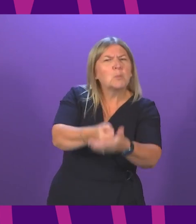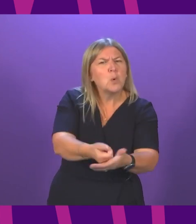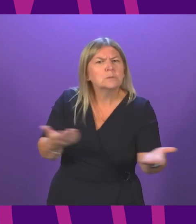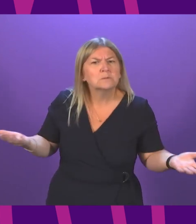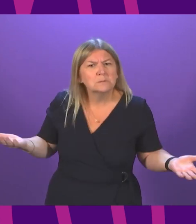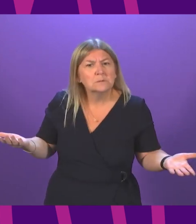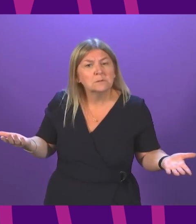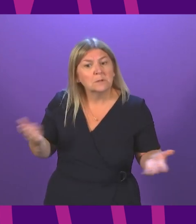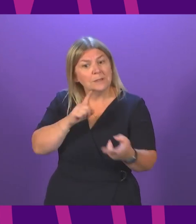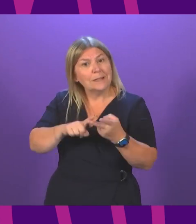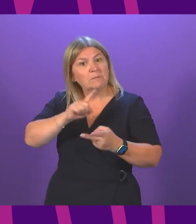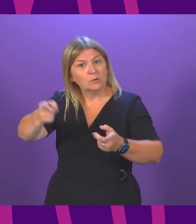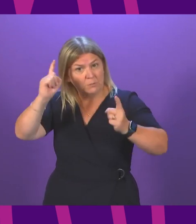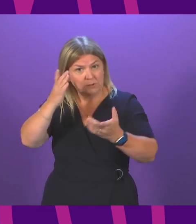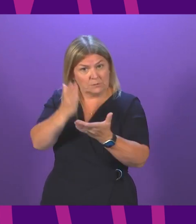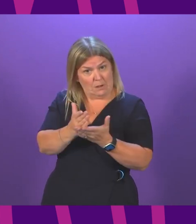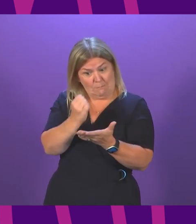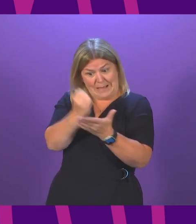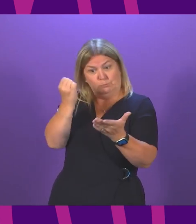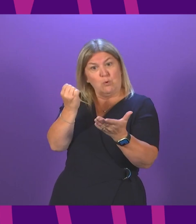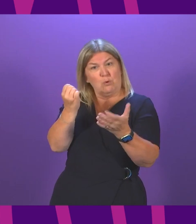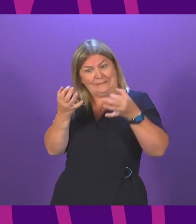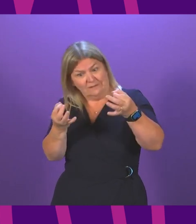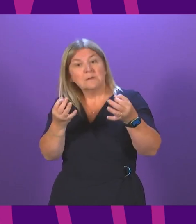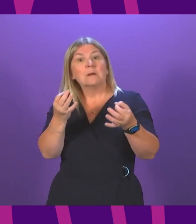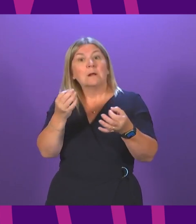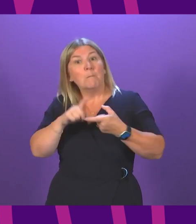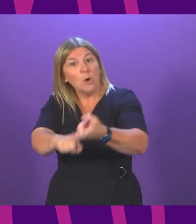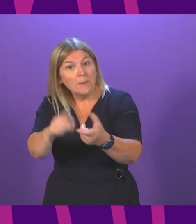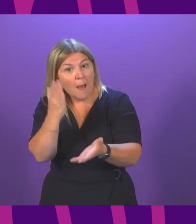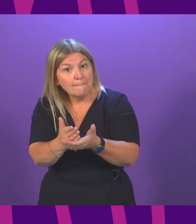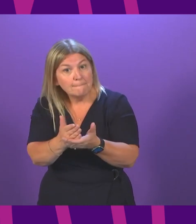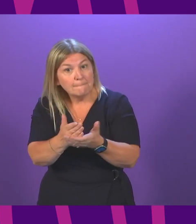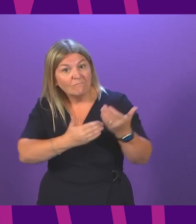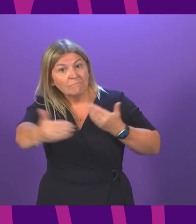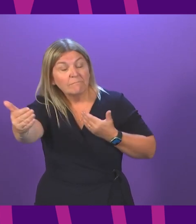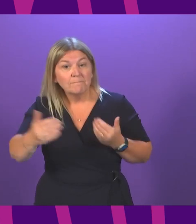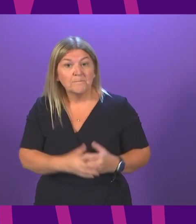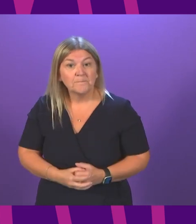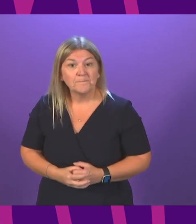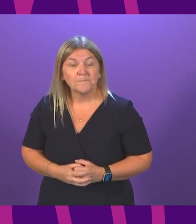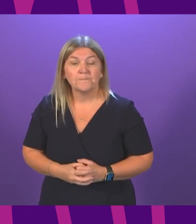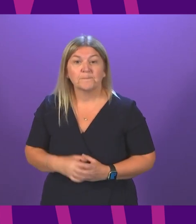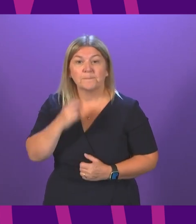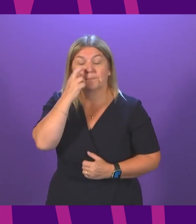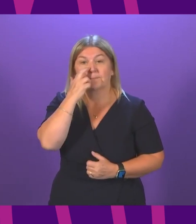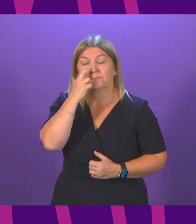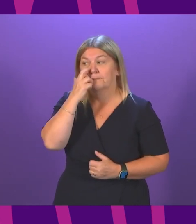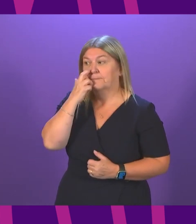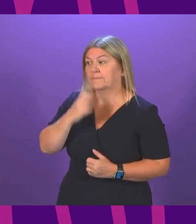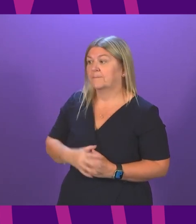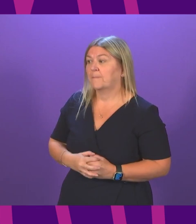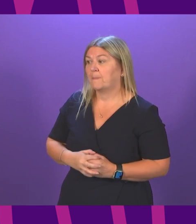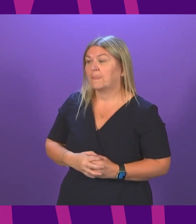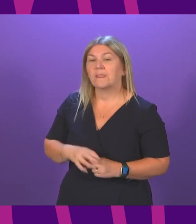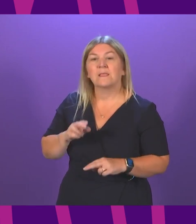Deputy First Minister correct that these passports might be permanent? First Minister. Firstly, can I say that in